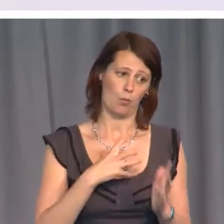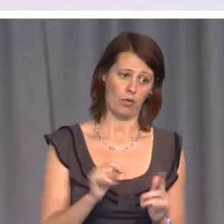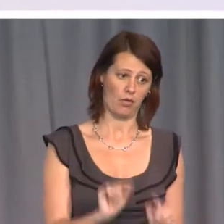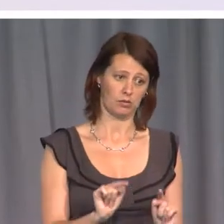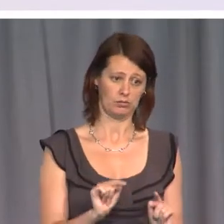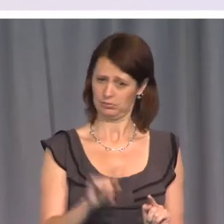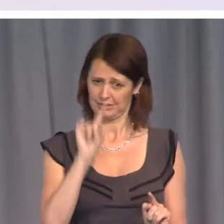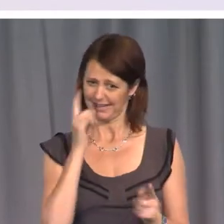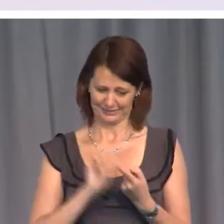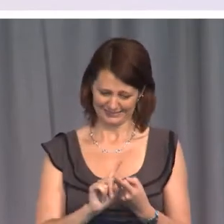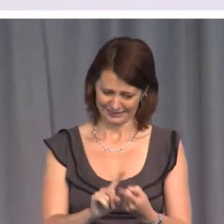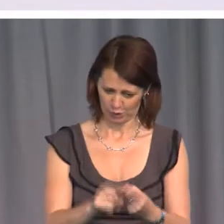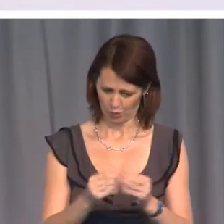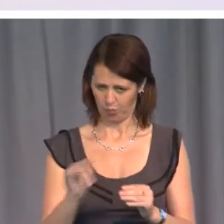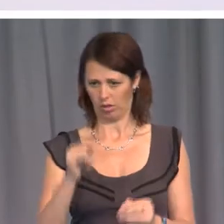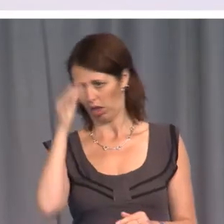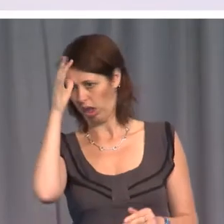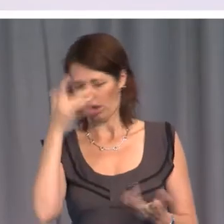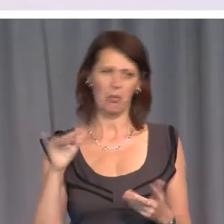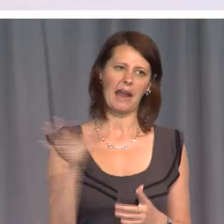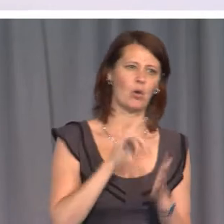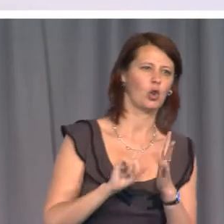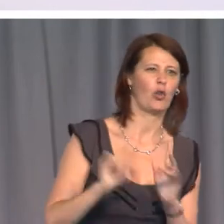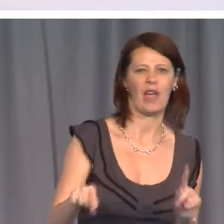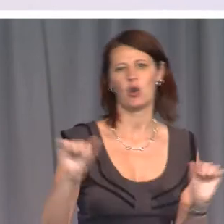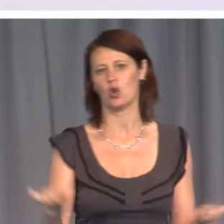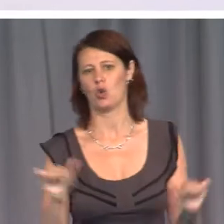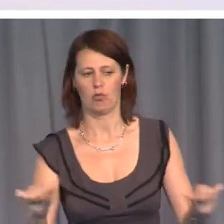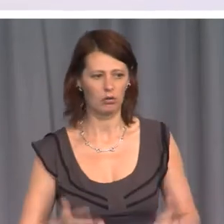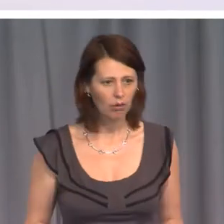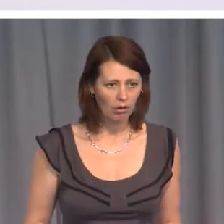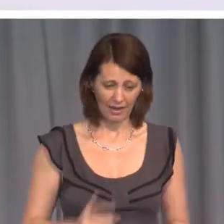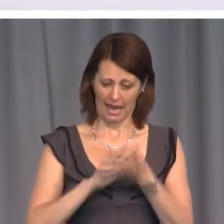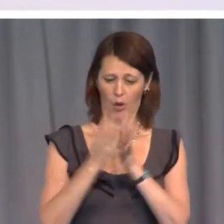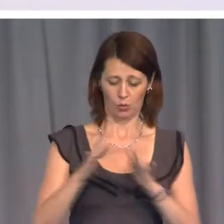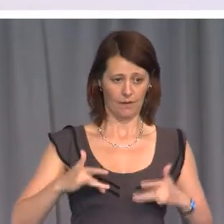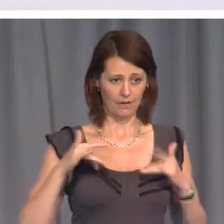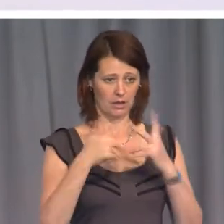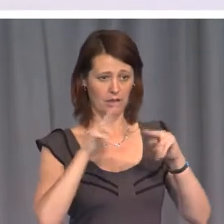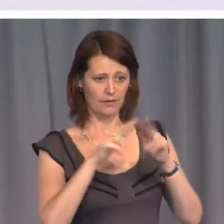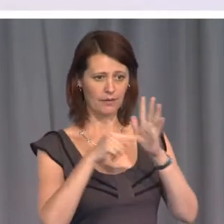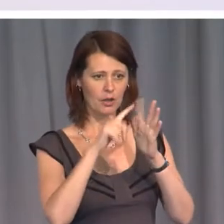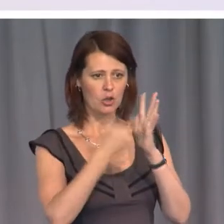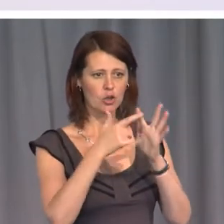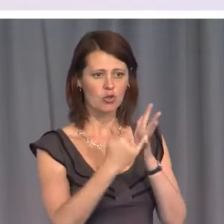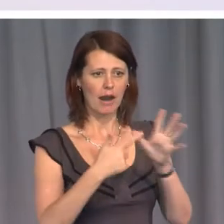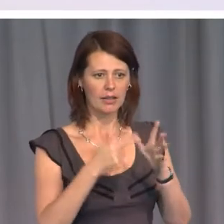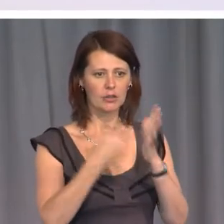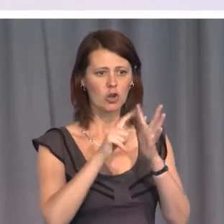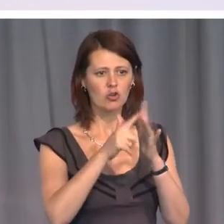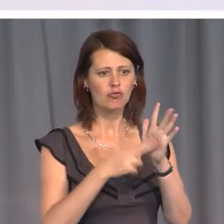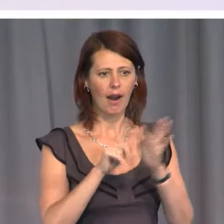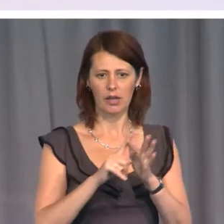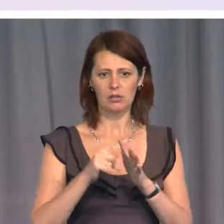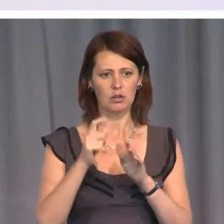continue with this nonsense. Oh, everyone does it. How would we feel if Therese Rain's phone had been tapped by the